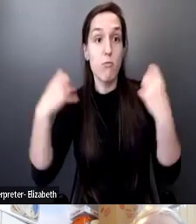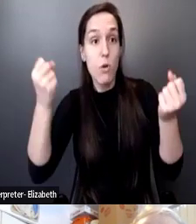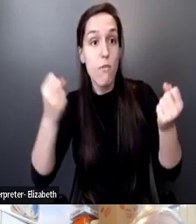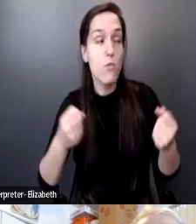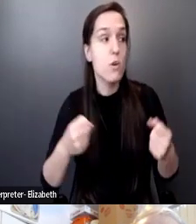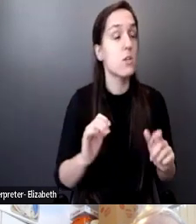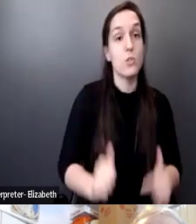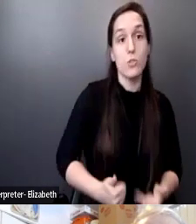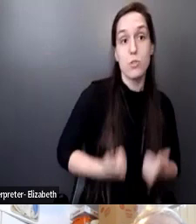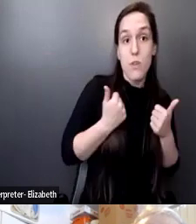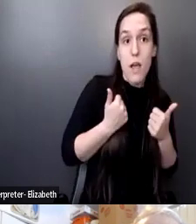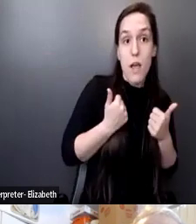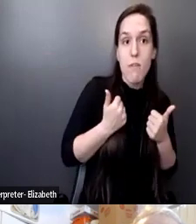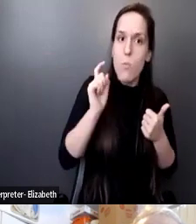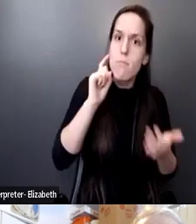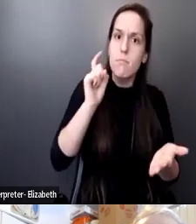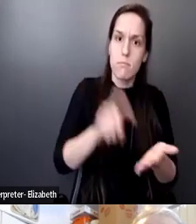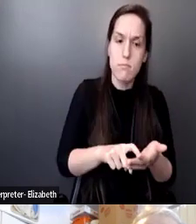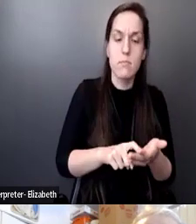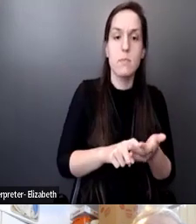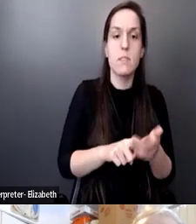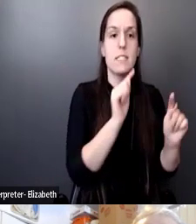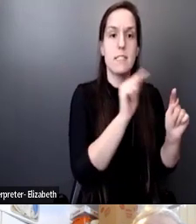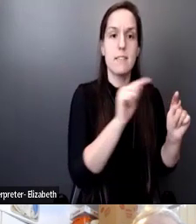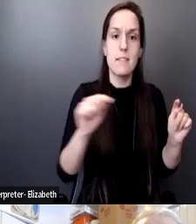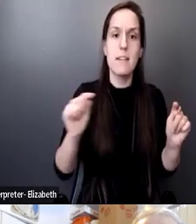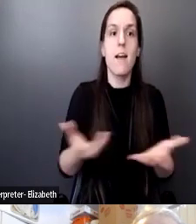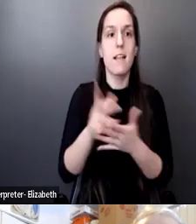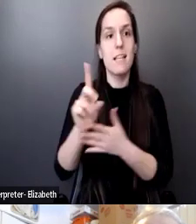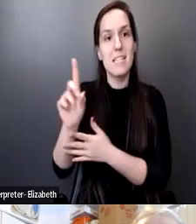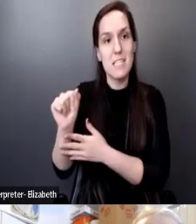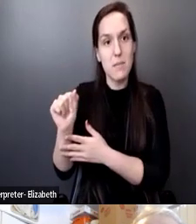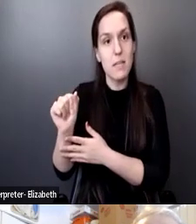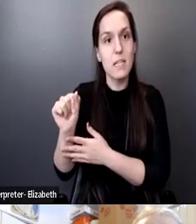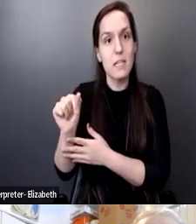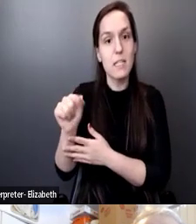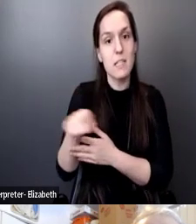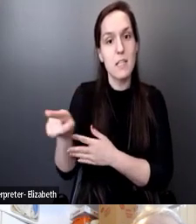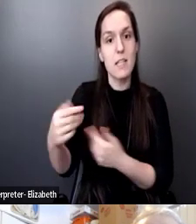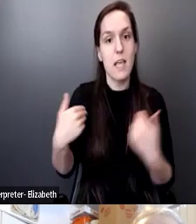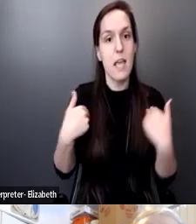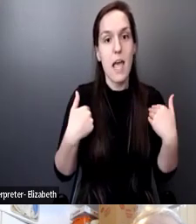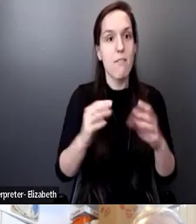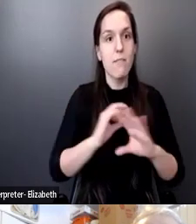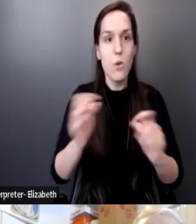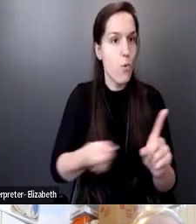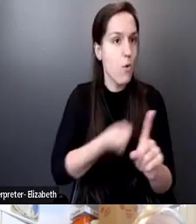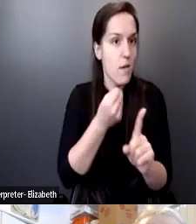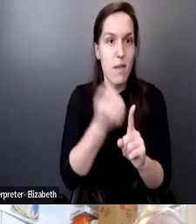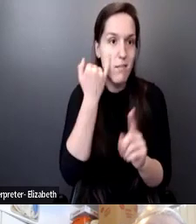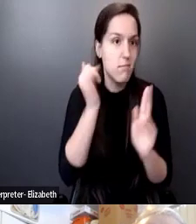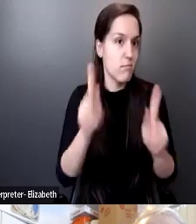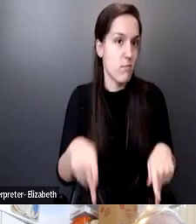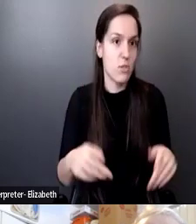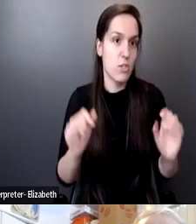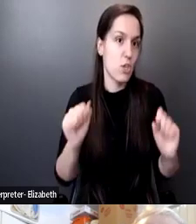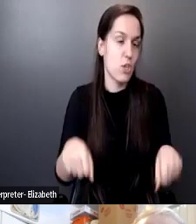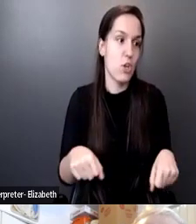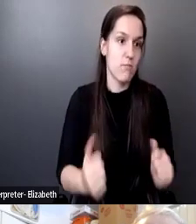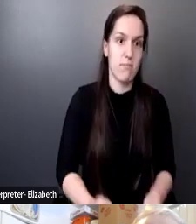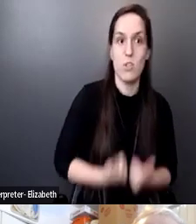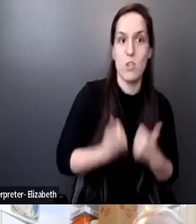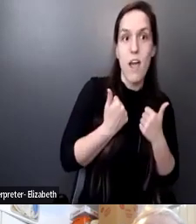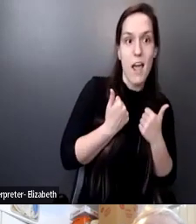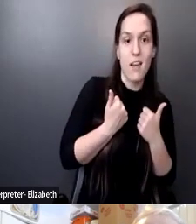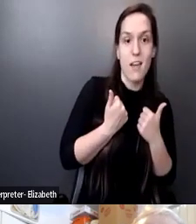recognize that a lot of disability statuses have no impact on whether somebody's going to survive an acute illness. Somebody that's